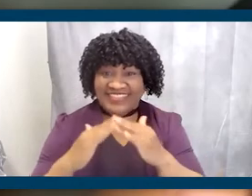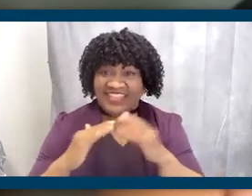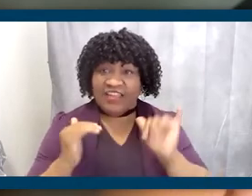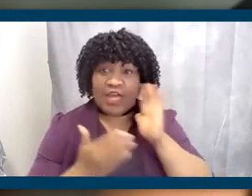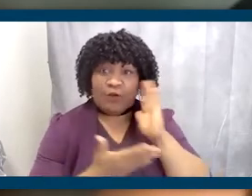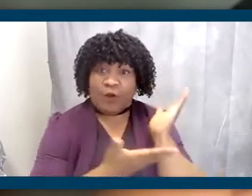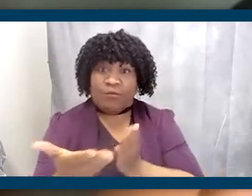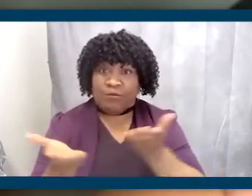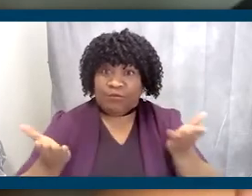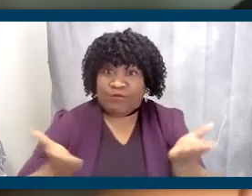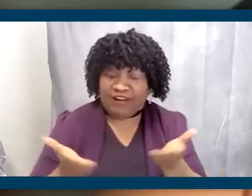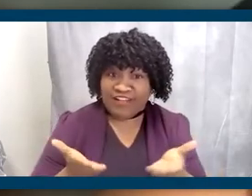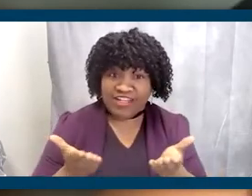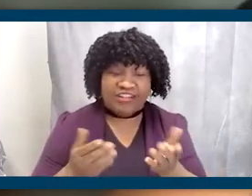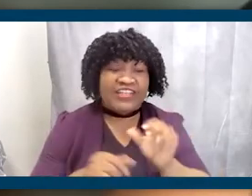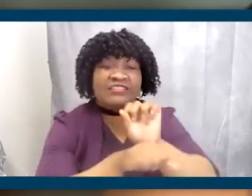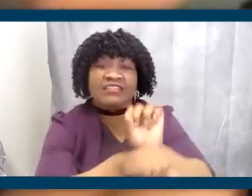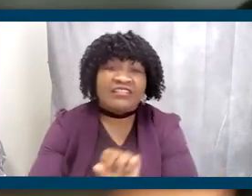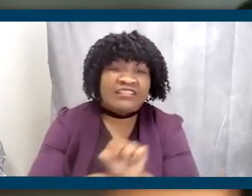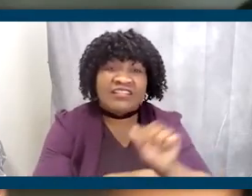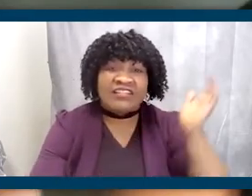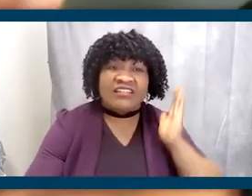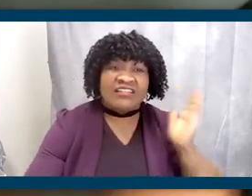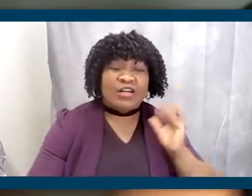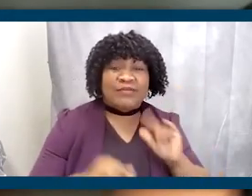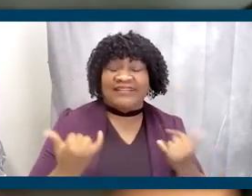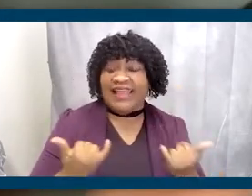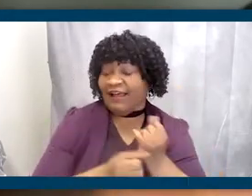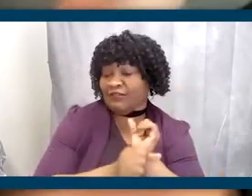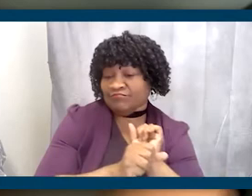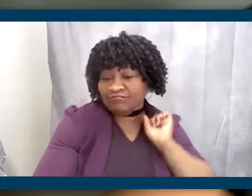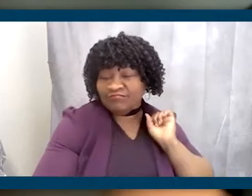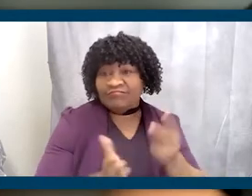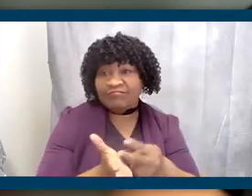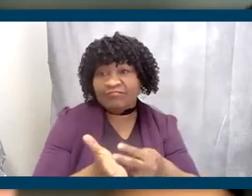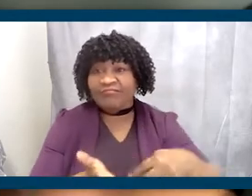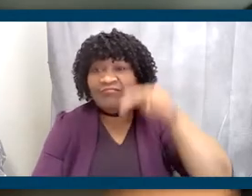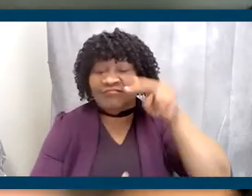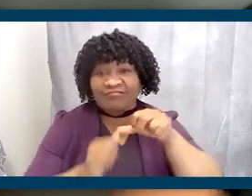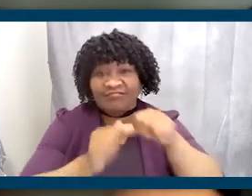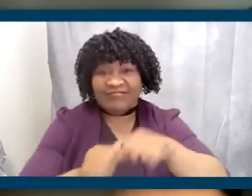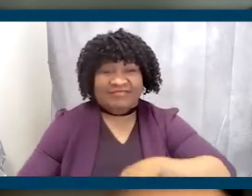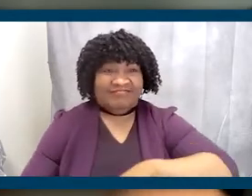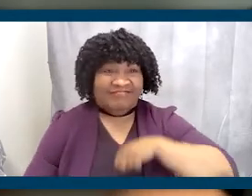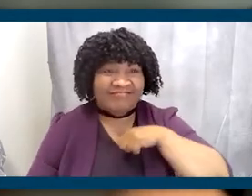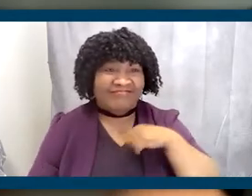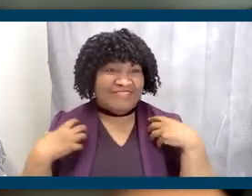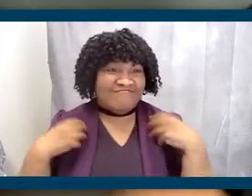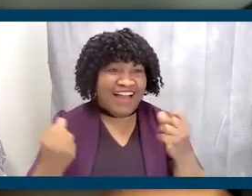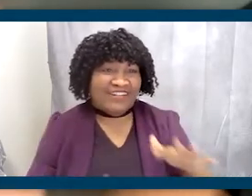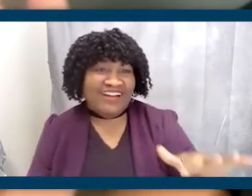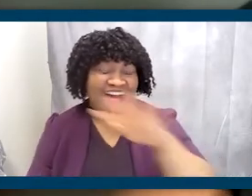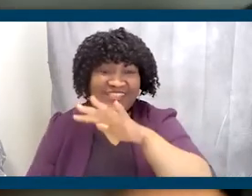were brought here in shackles, but have risen in power and prestige all across this country.